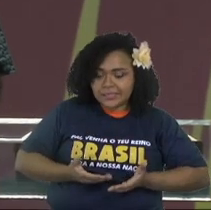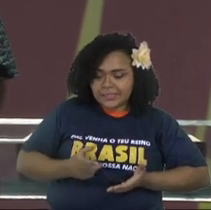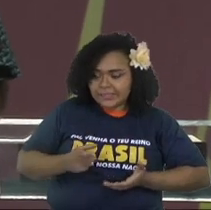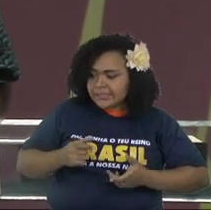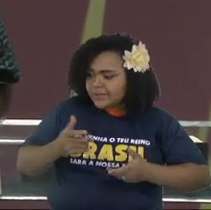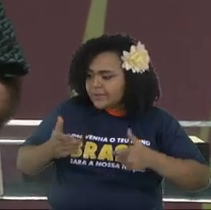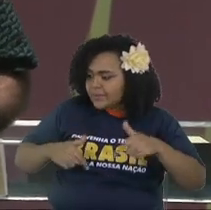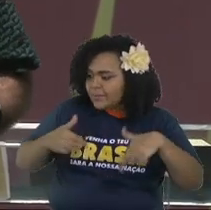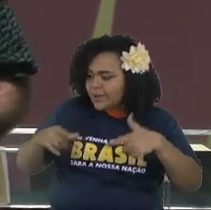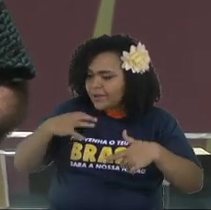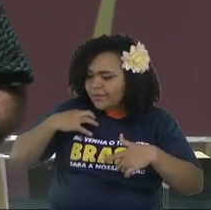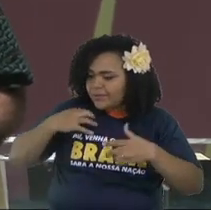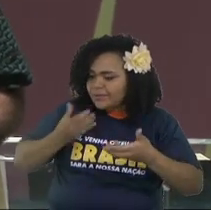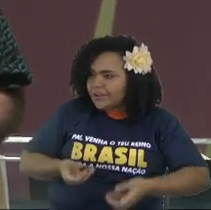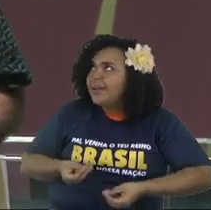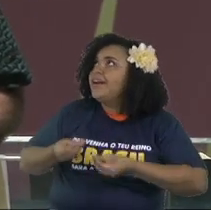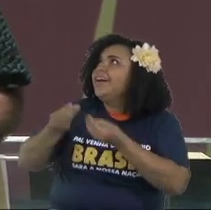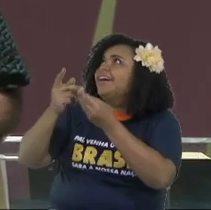that they do for Jesus